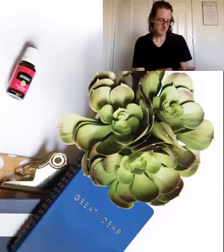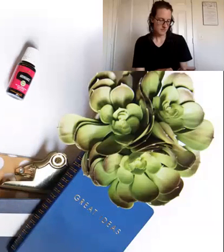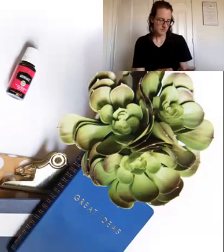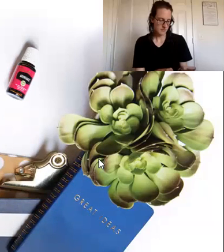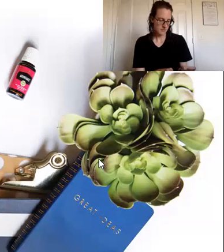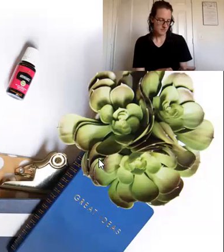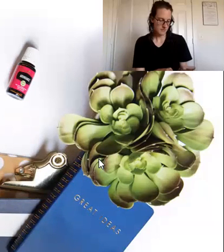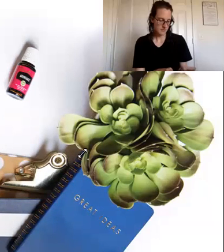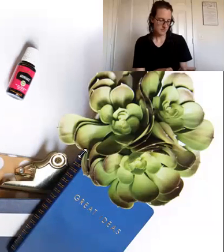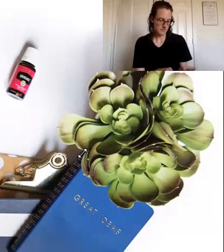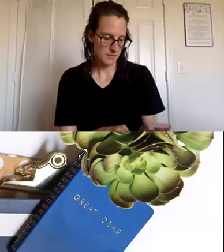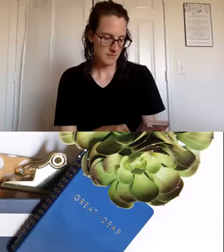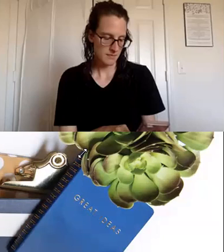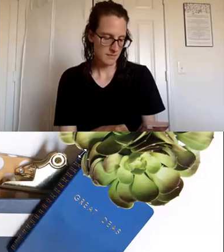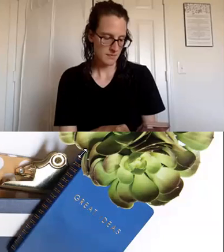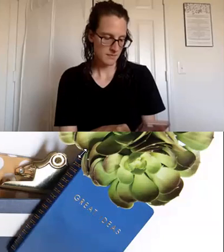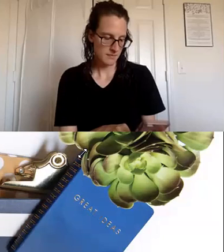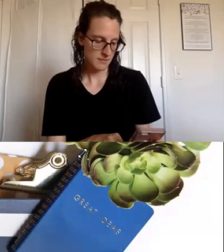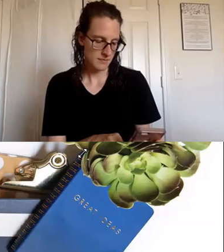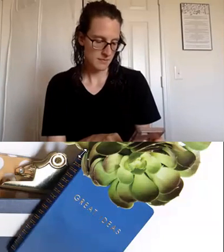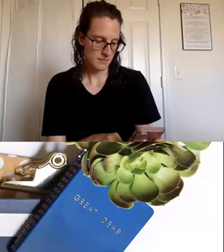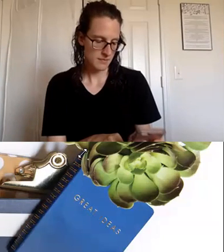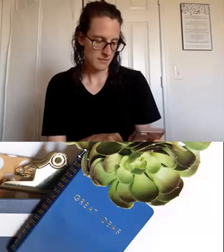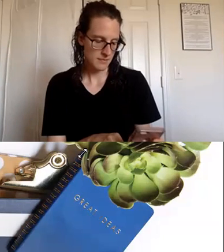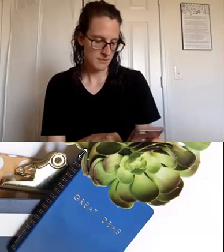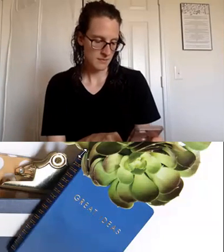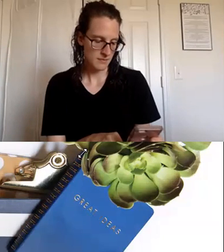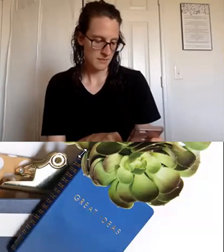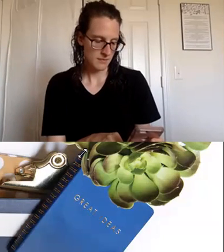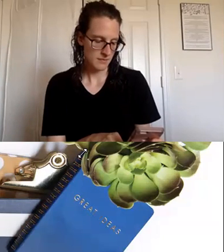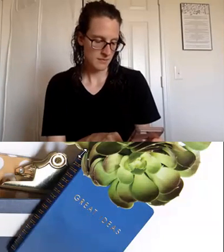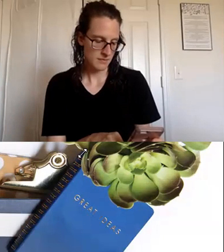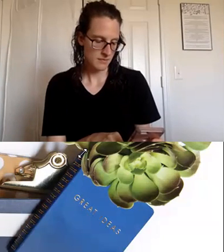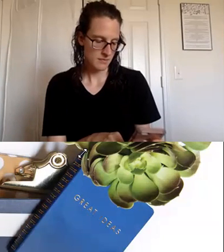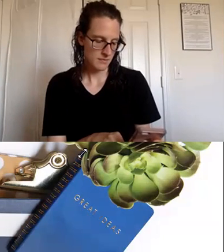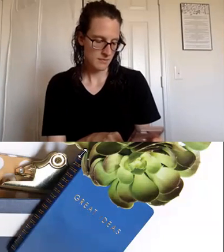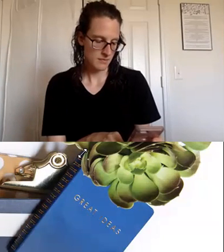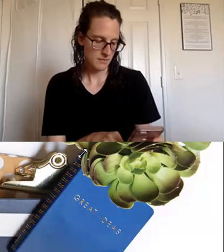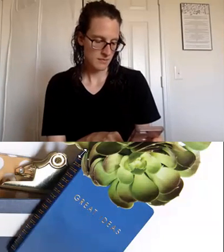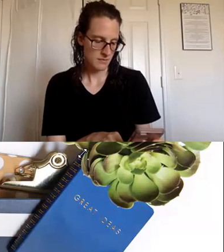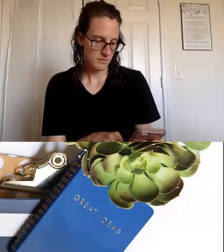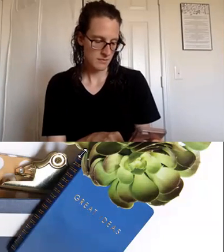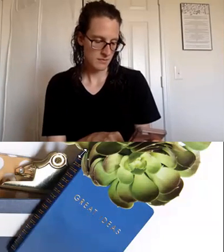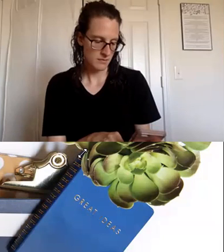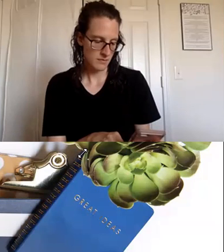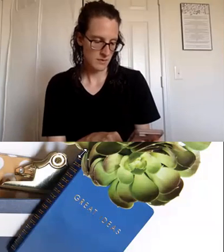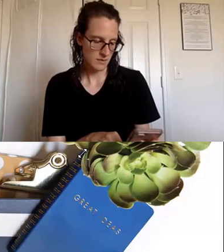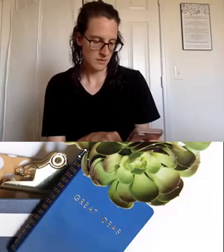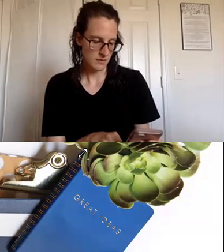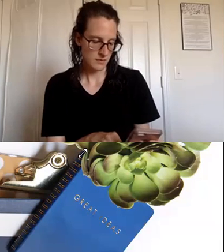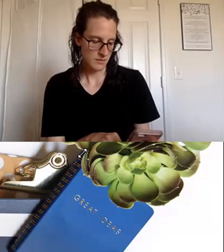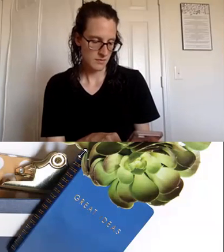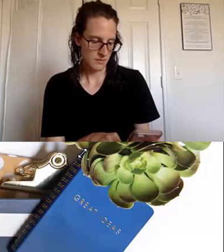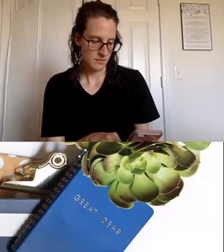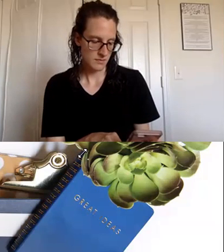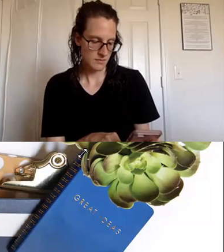okay there we go all right I think we're ready when you are okay